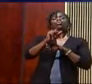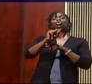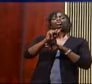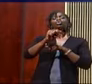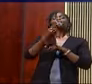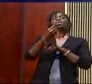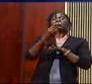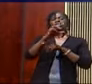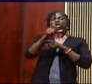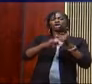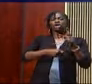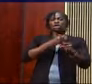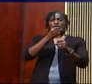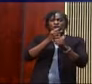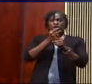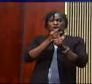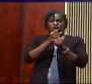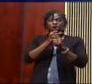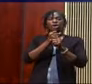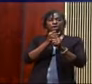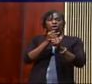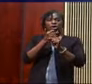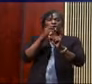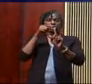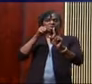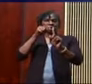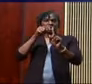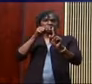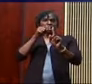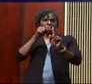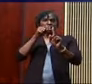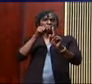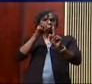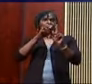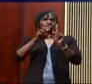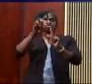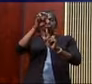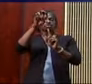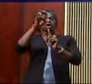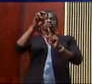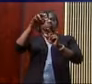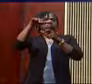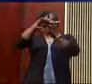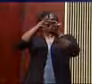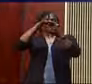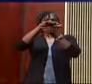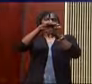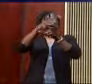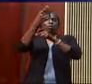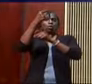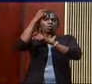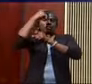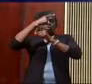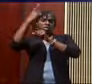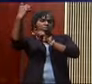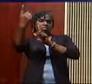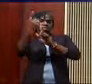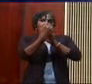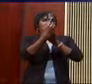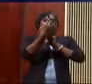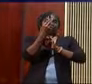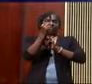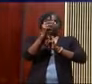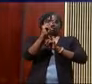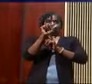Artaxerxes' reign, I was at the fortress of Susa. Hanani, one of my brothers, came to visit me with some other men who had just